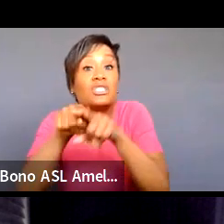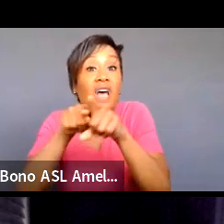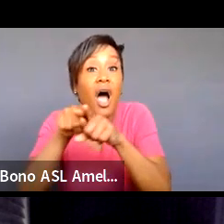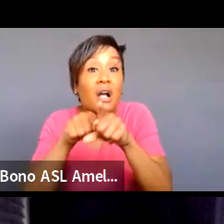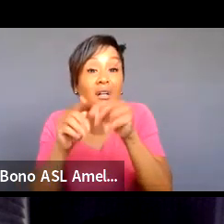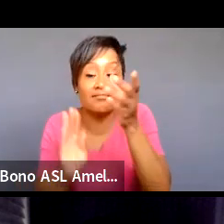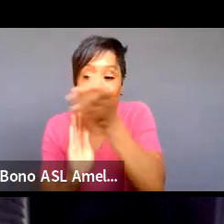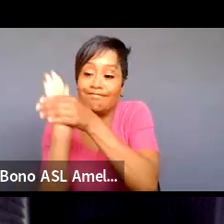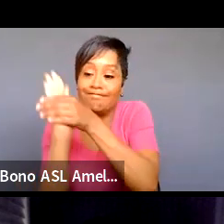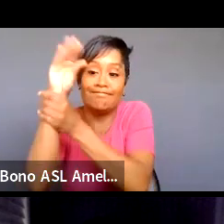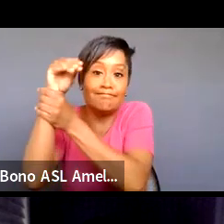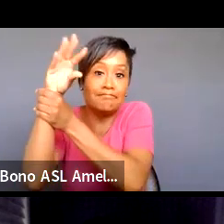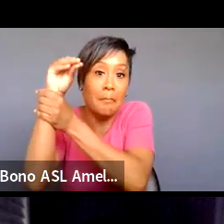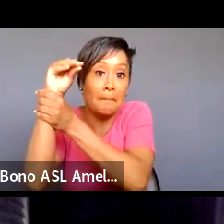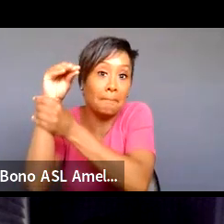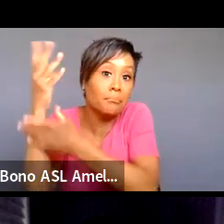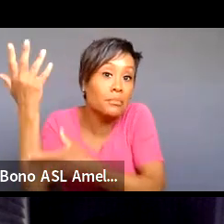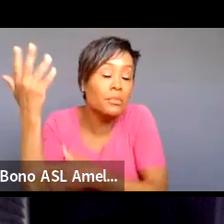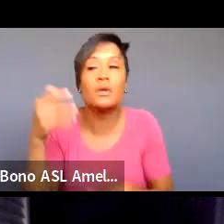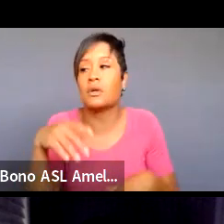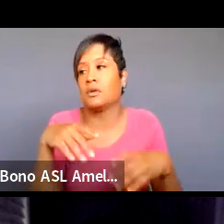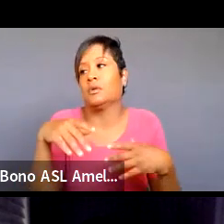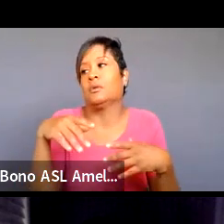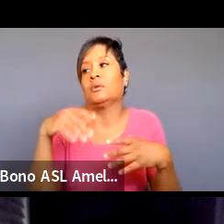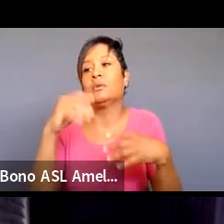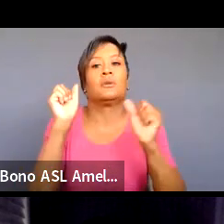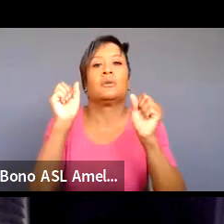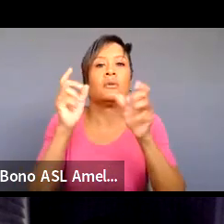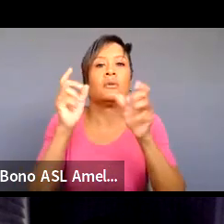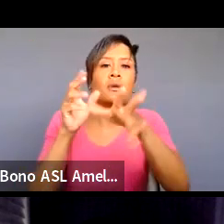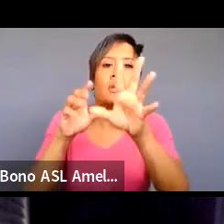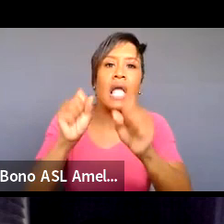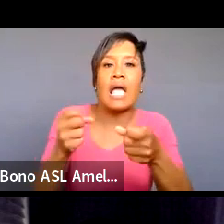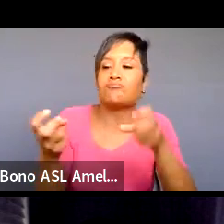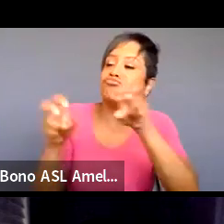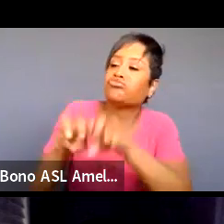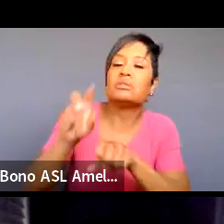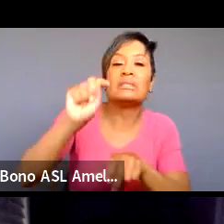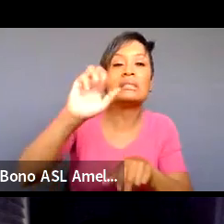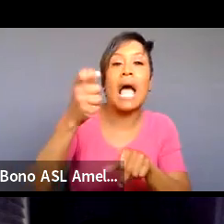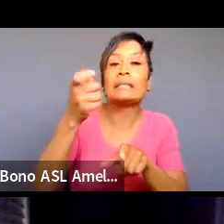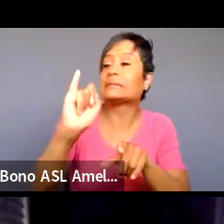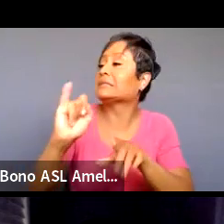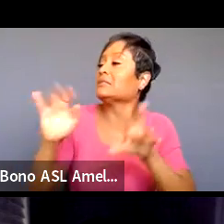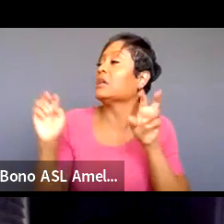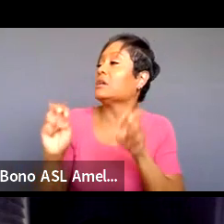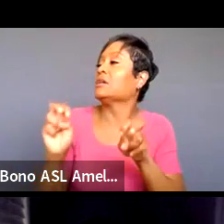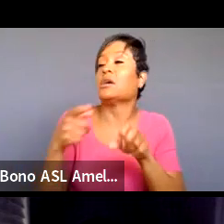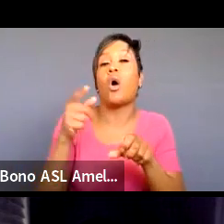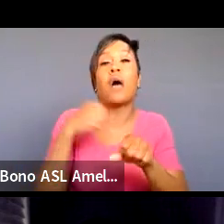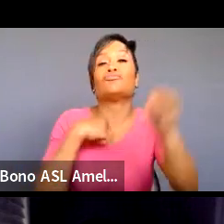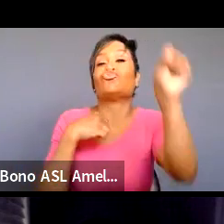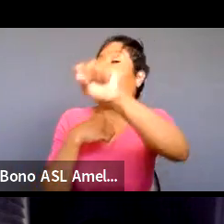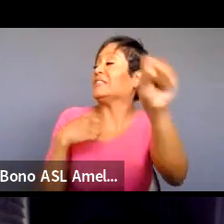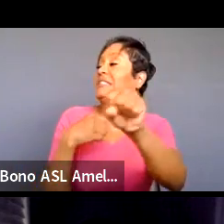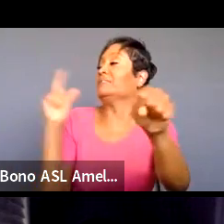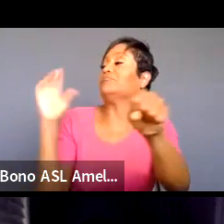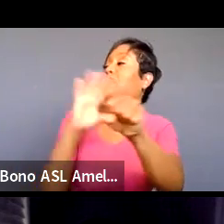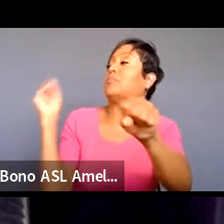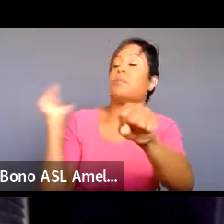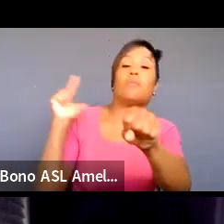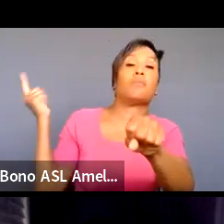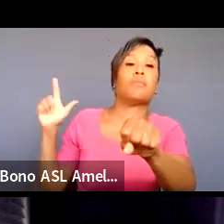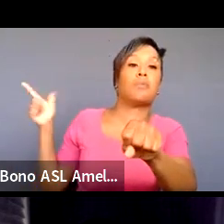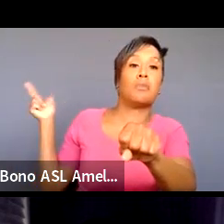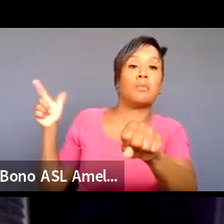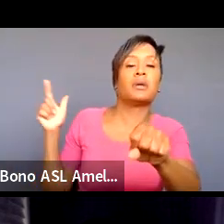or like you know can can we tell this in a in a taxi cab you know as a cab driver how they'll really